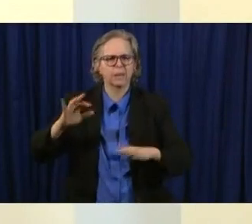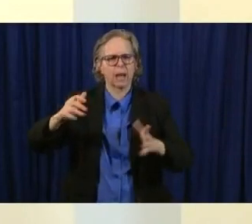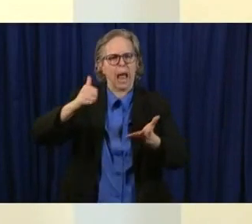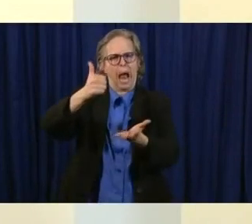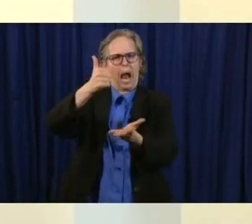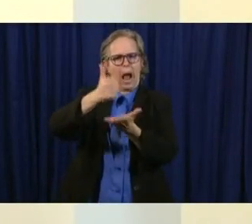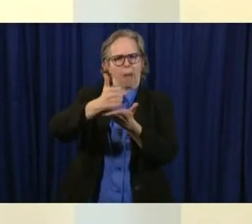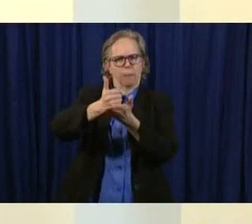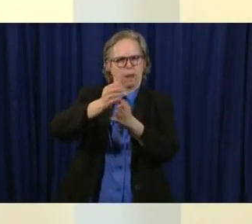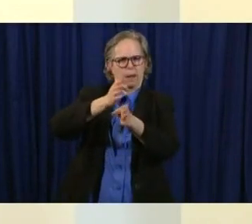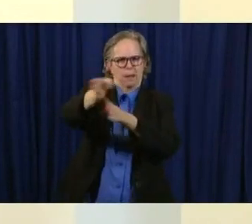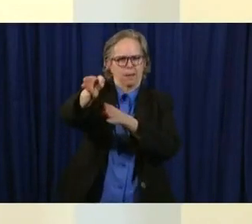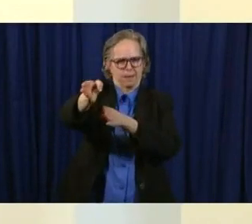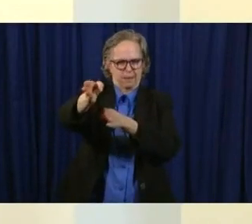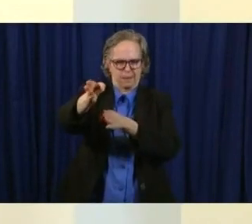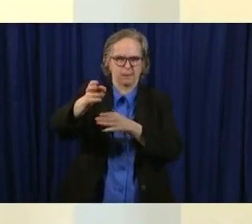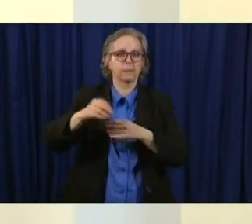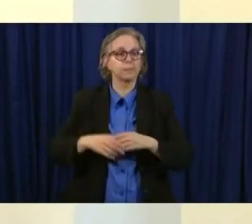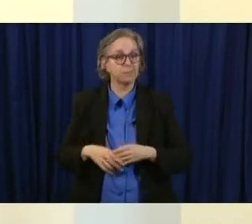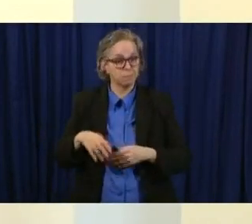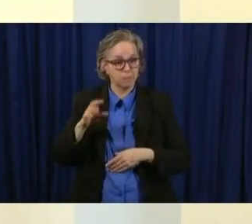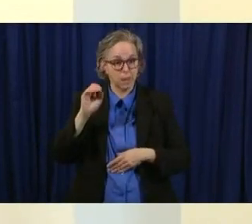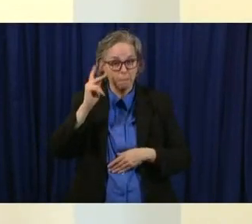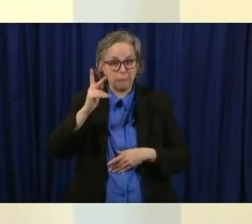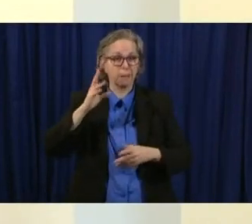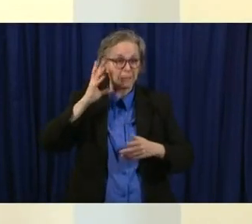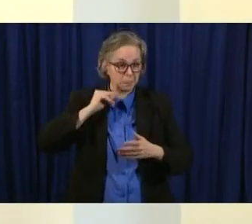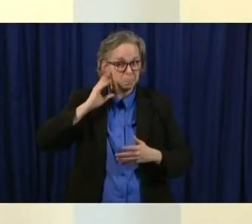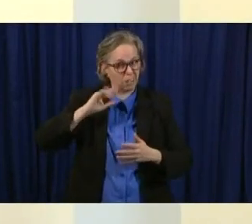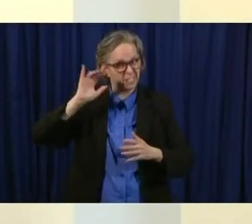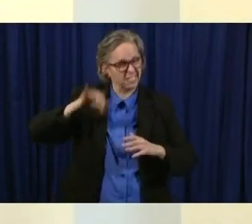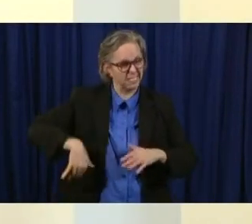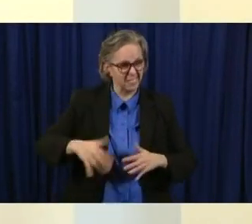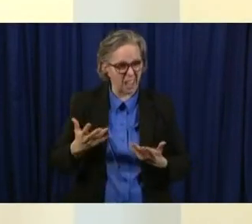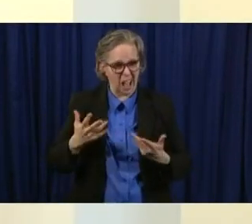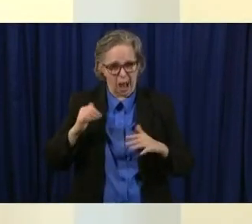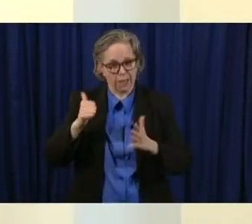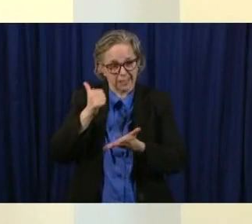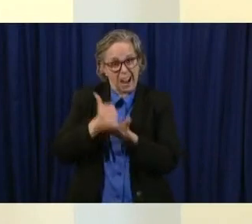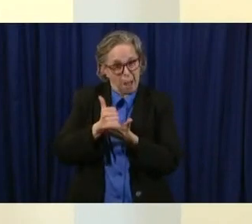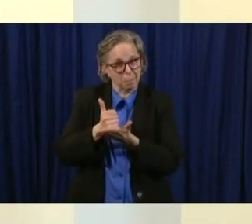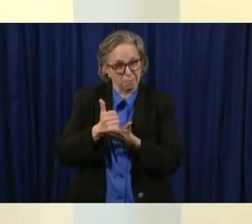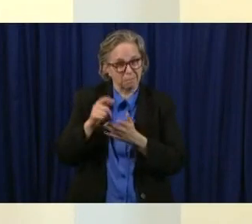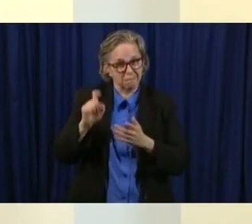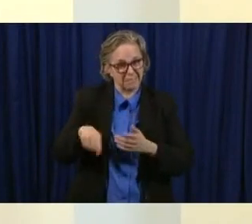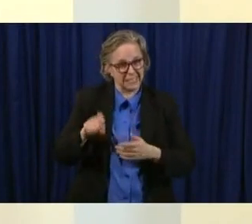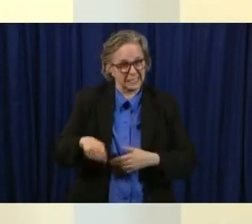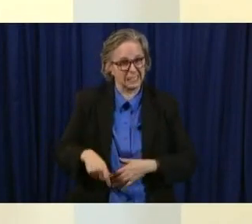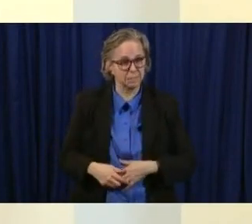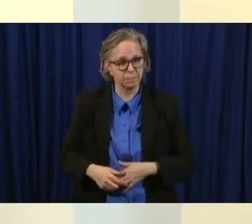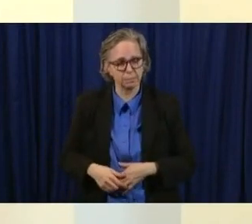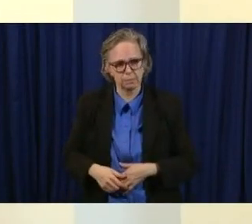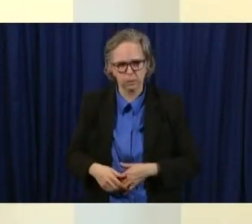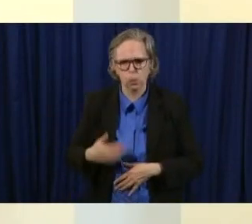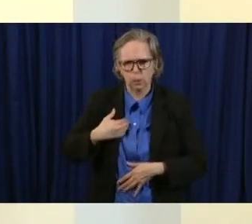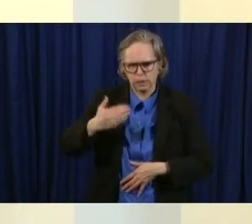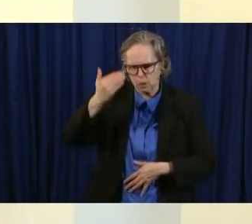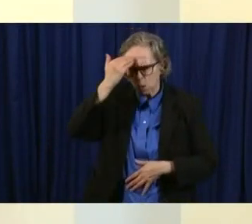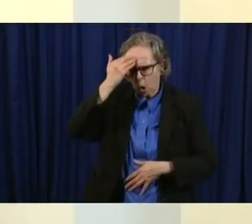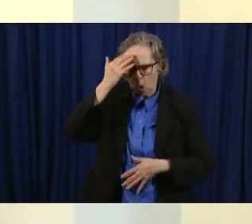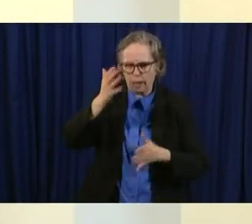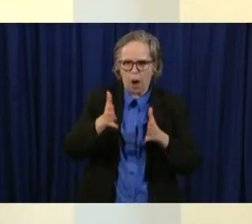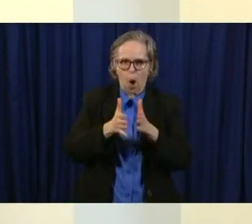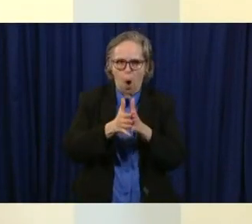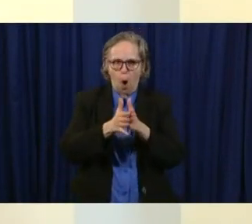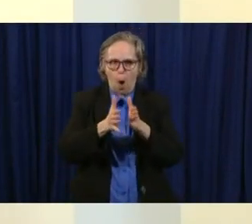people really experience it this way it's been going on all along but as we know as we get about and move about more all of us will come into